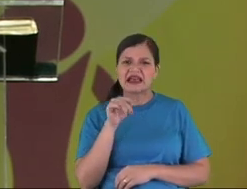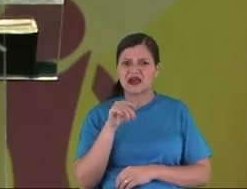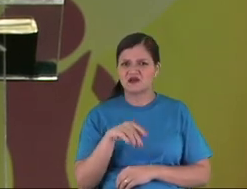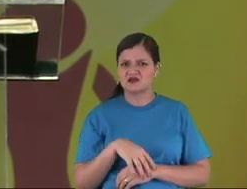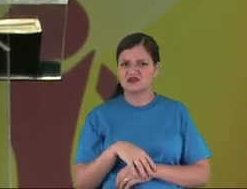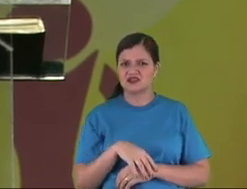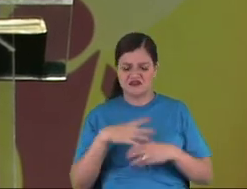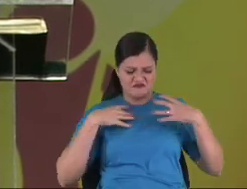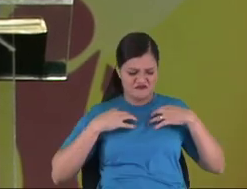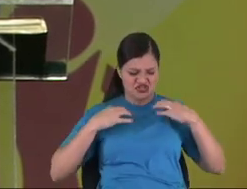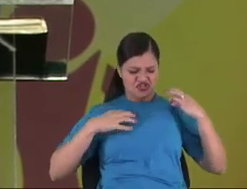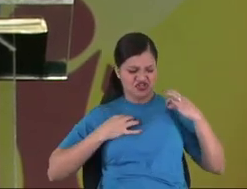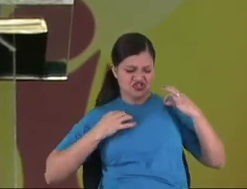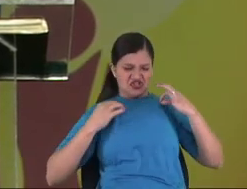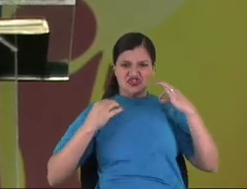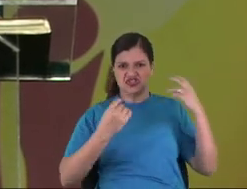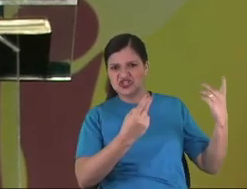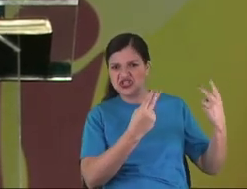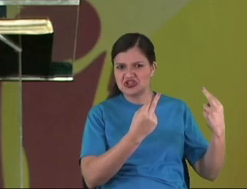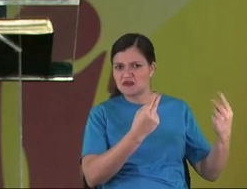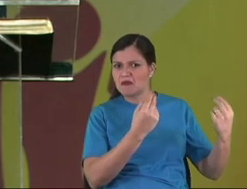it's not to be a bad people.